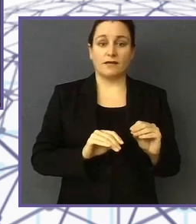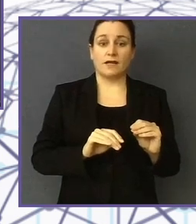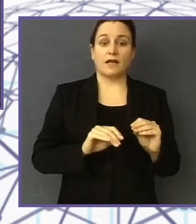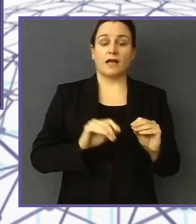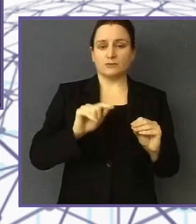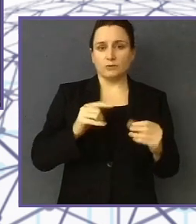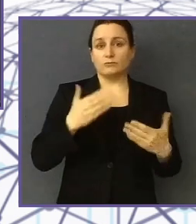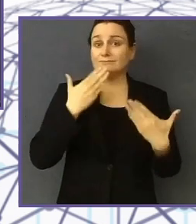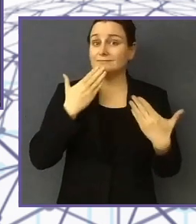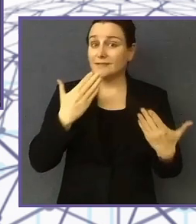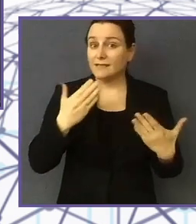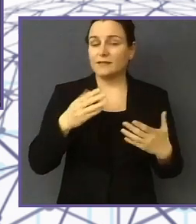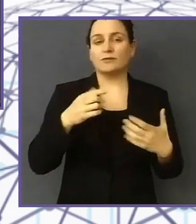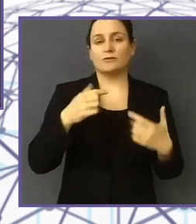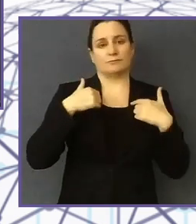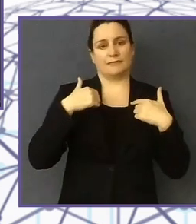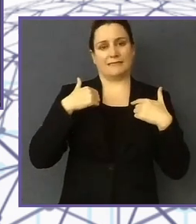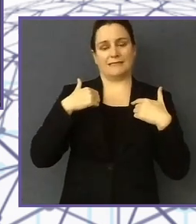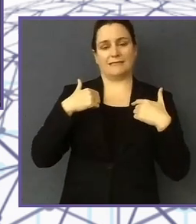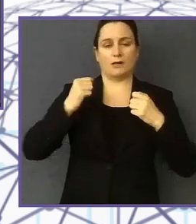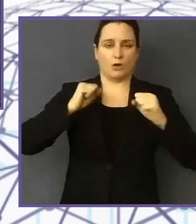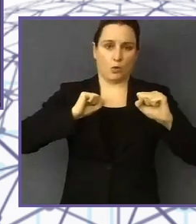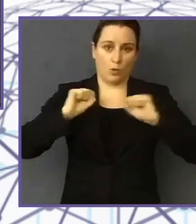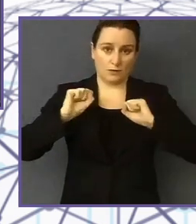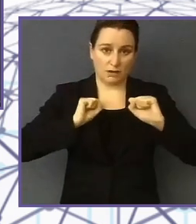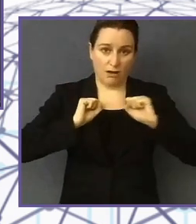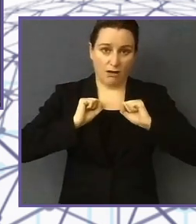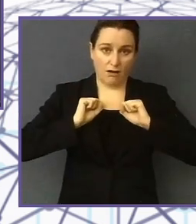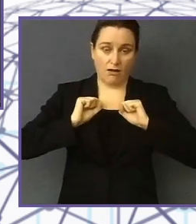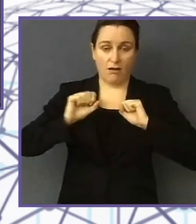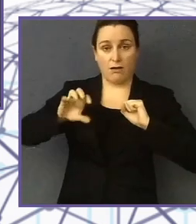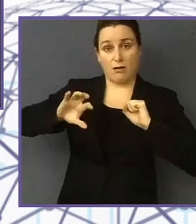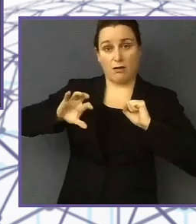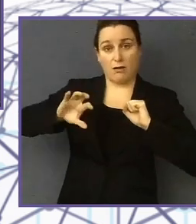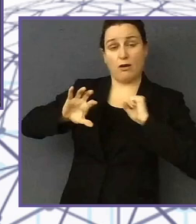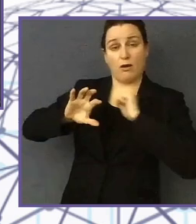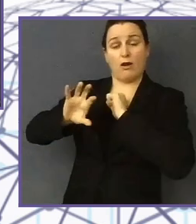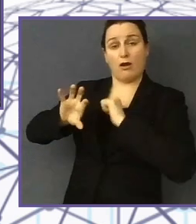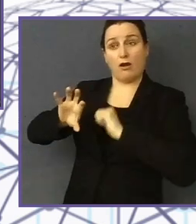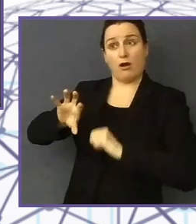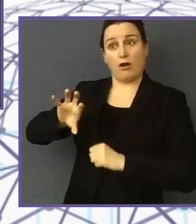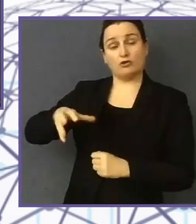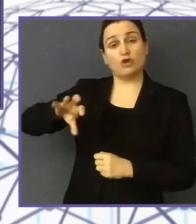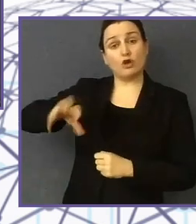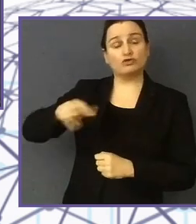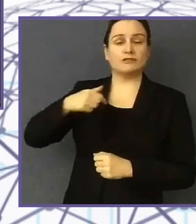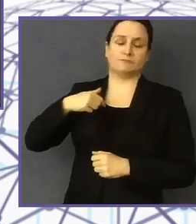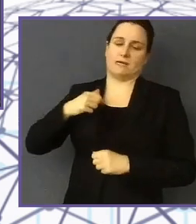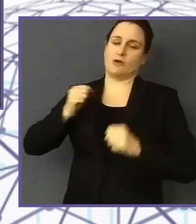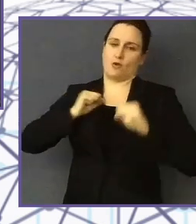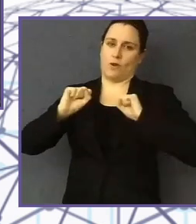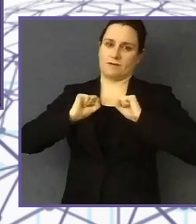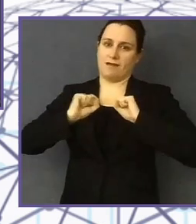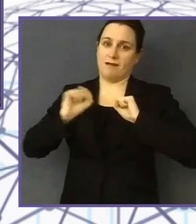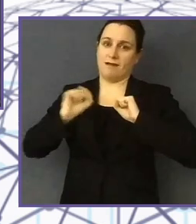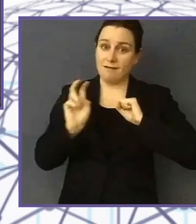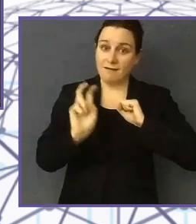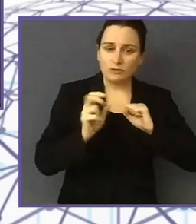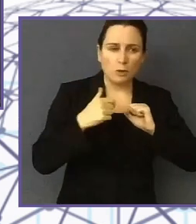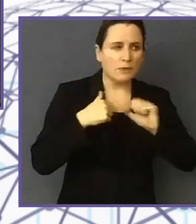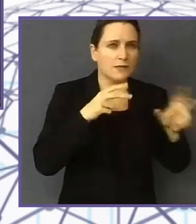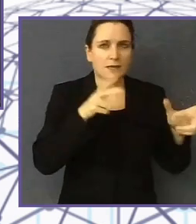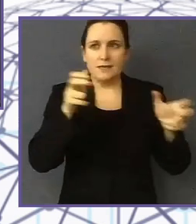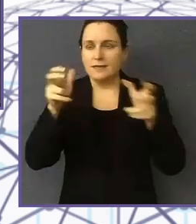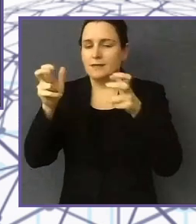country. I'm from Rwanda and I like everything the Commonwealth bring to the ground. Thanks a lot. Thank you very much.